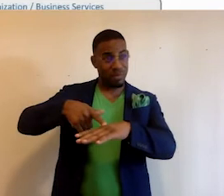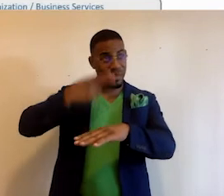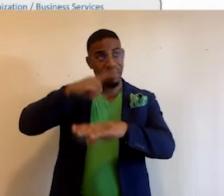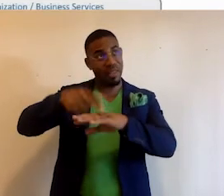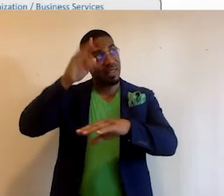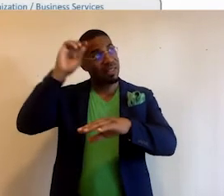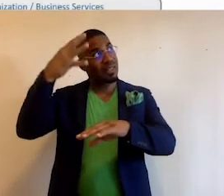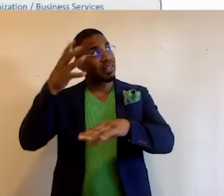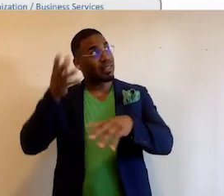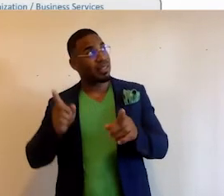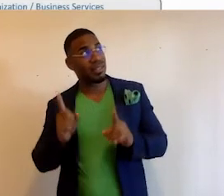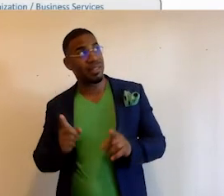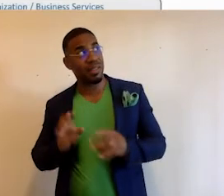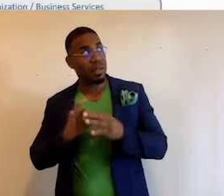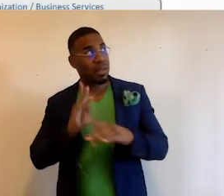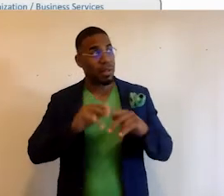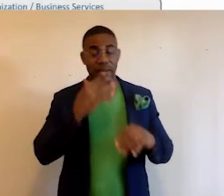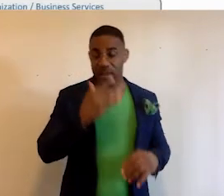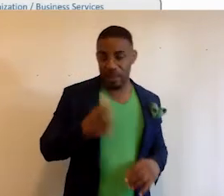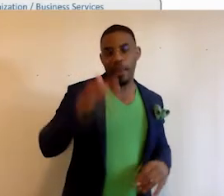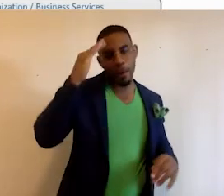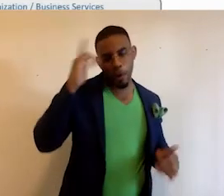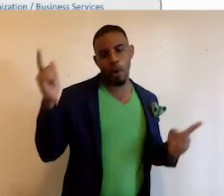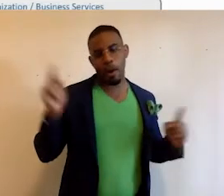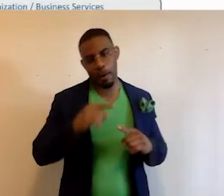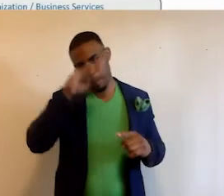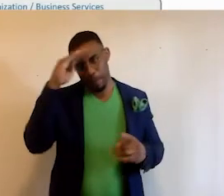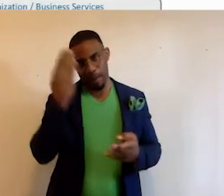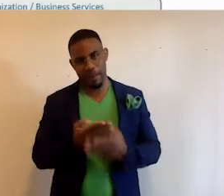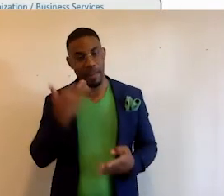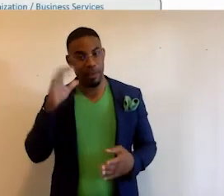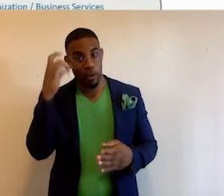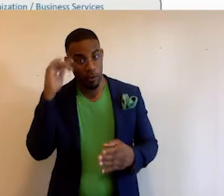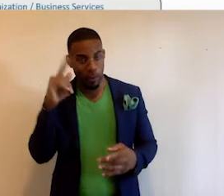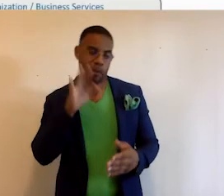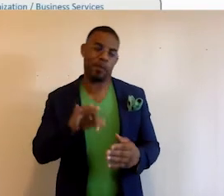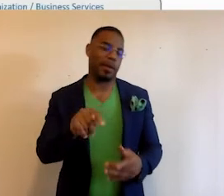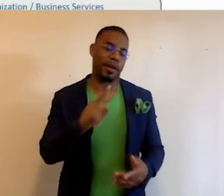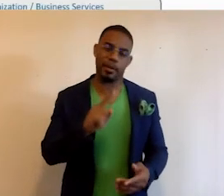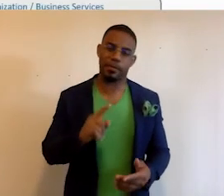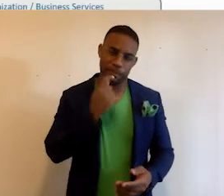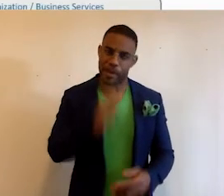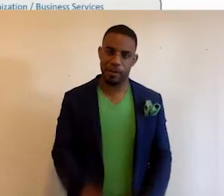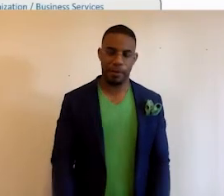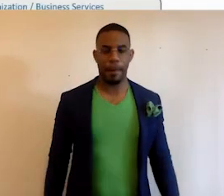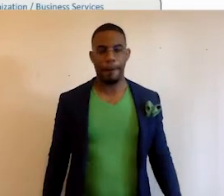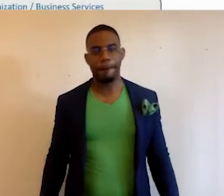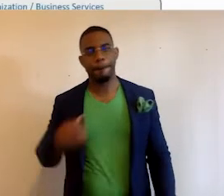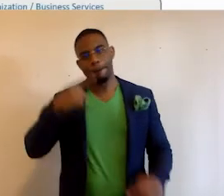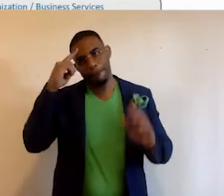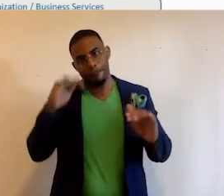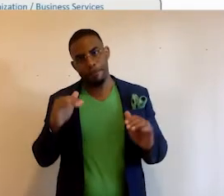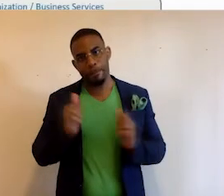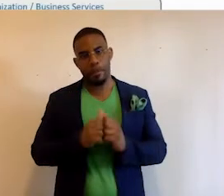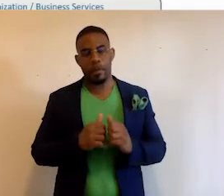sun and are related to people of color. They know to come to Black Facts and if they search for it, they will find our site. We expect that